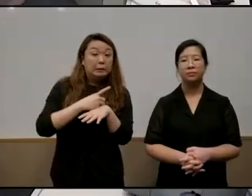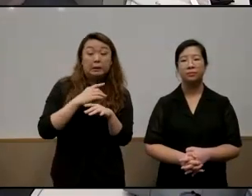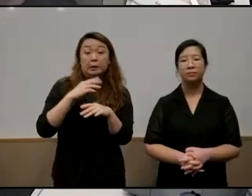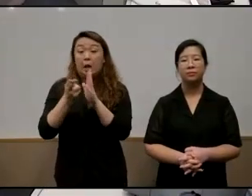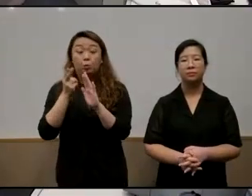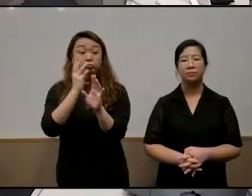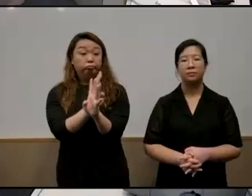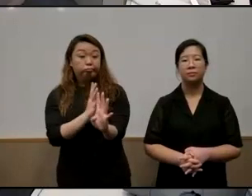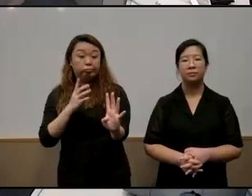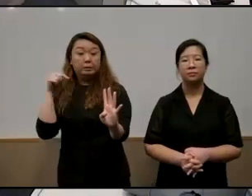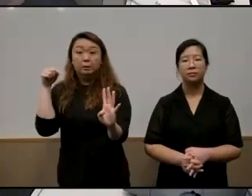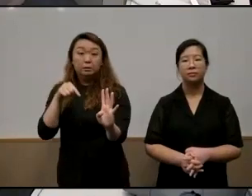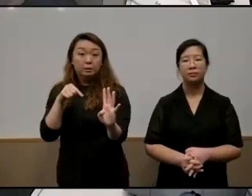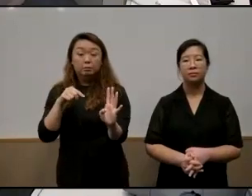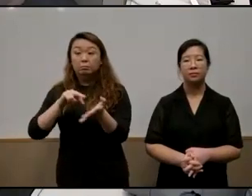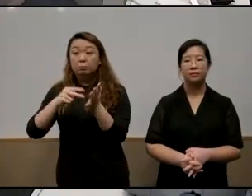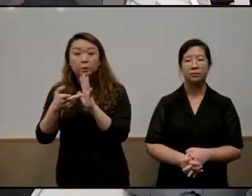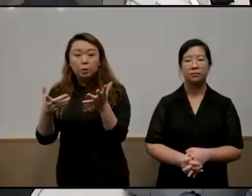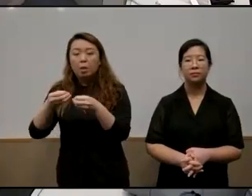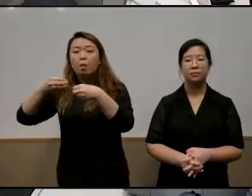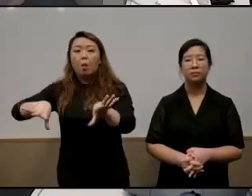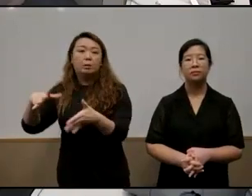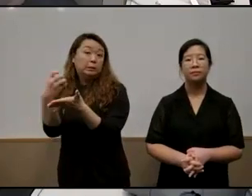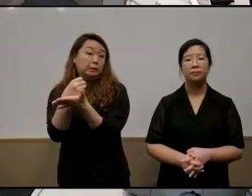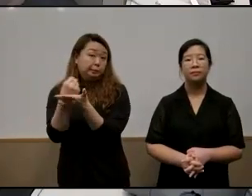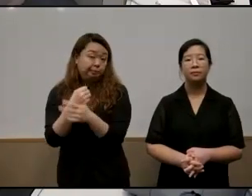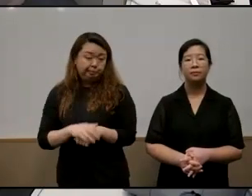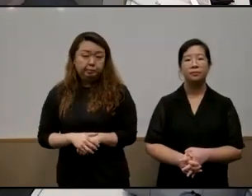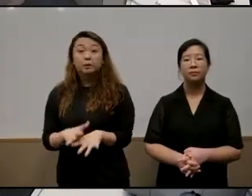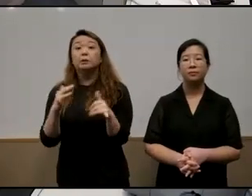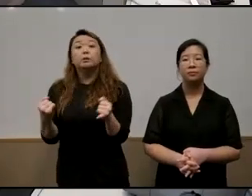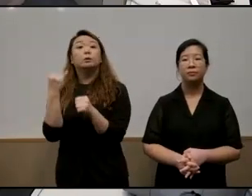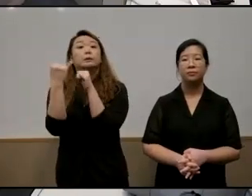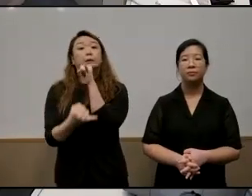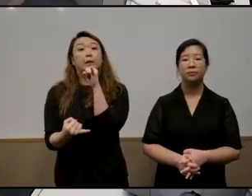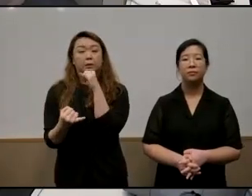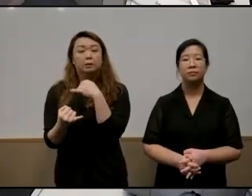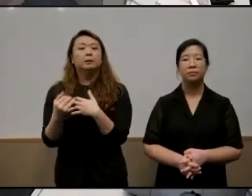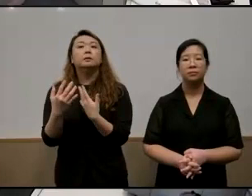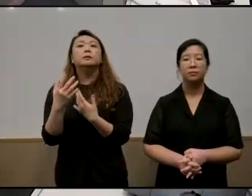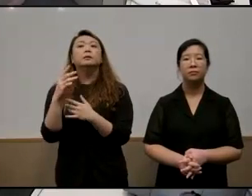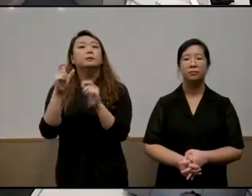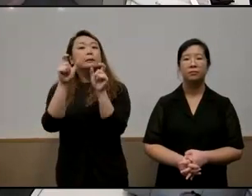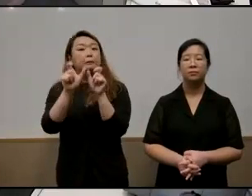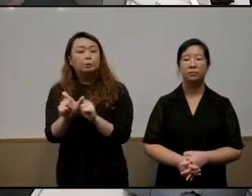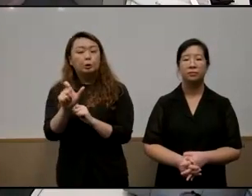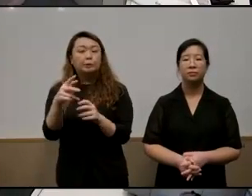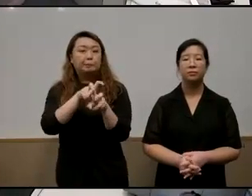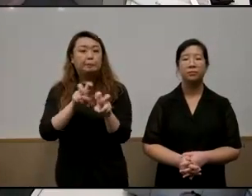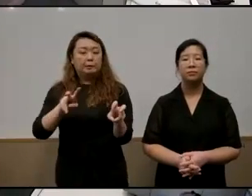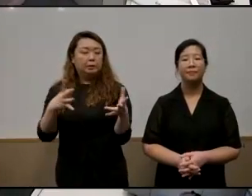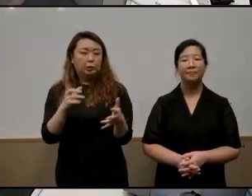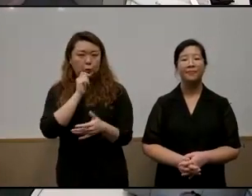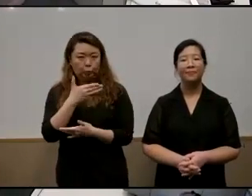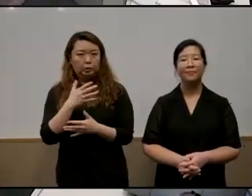uh income loss well ladies and gentlemen we come to our last but certainly not least important speaker on the panel today